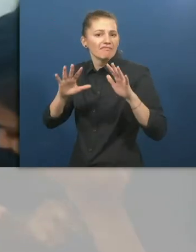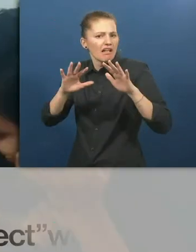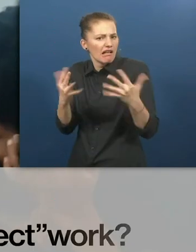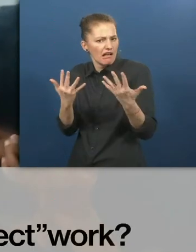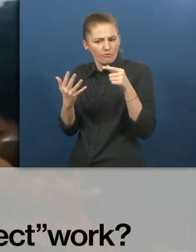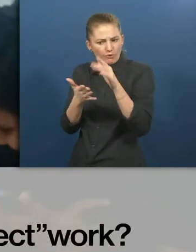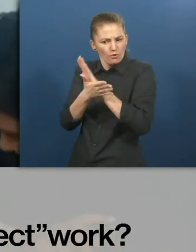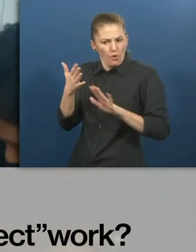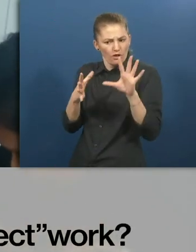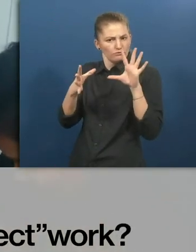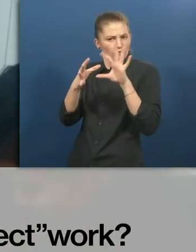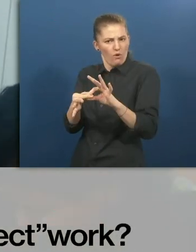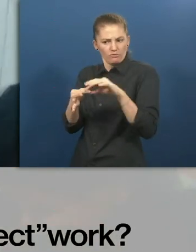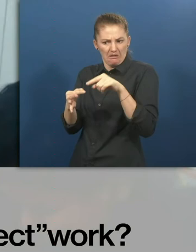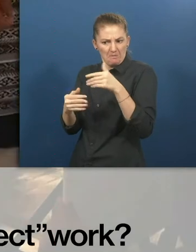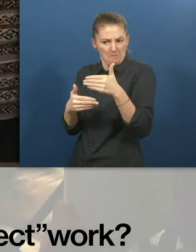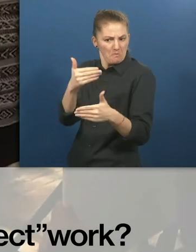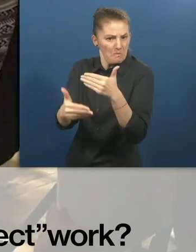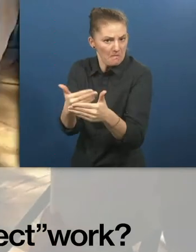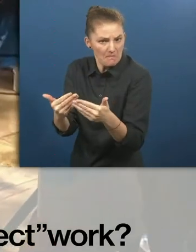How does College Connect work?